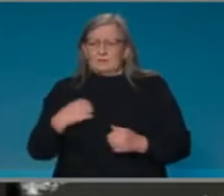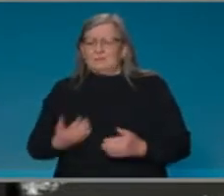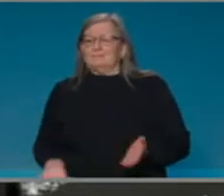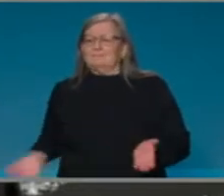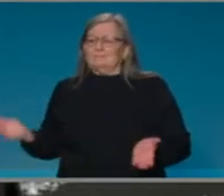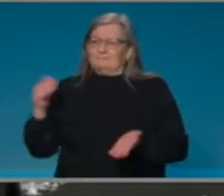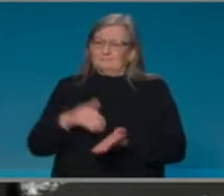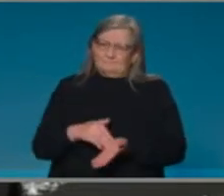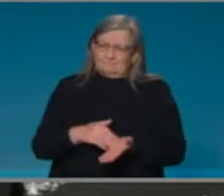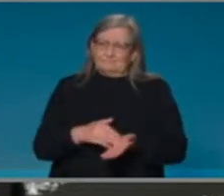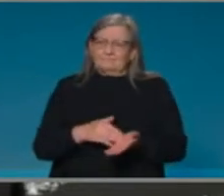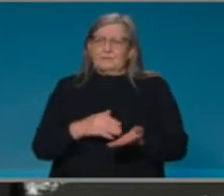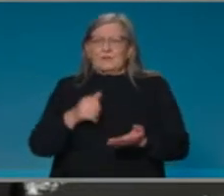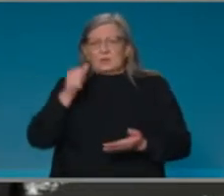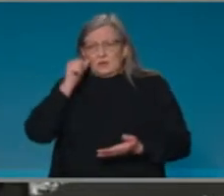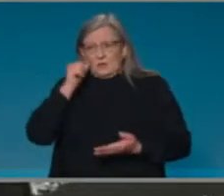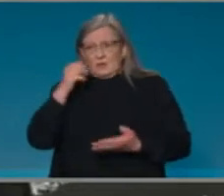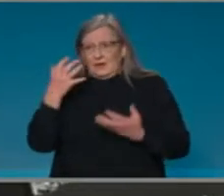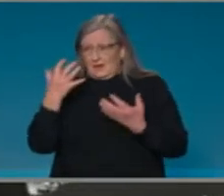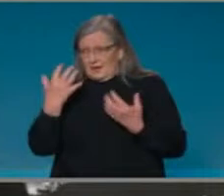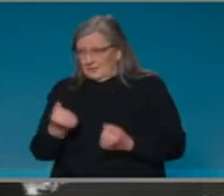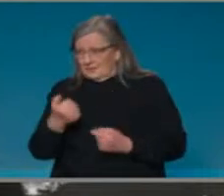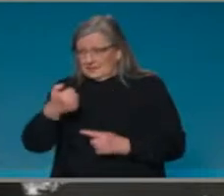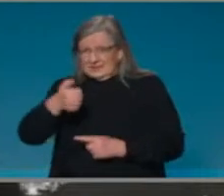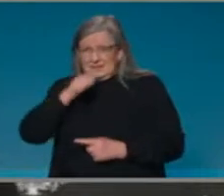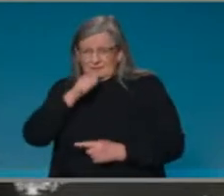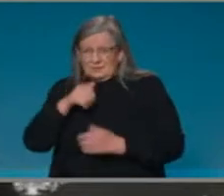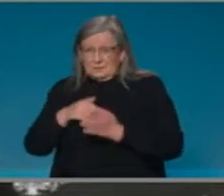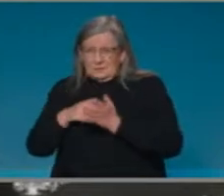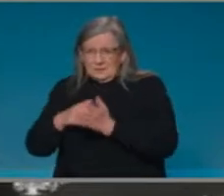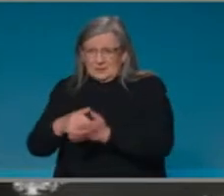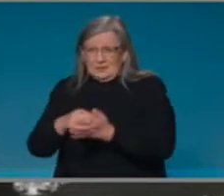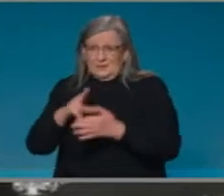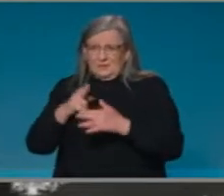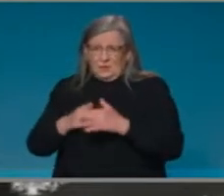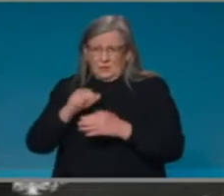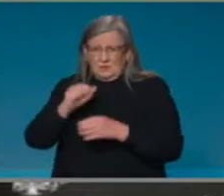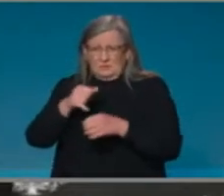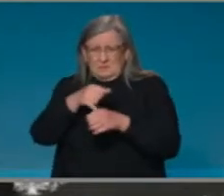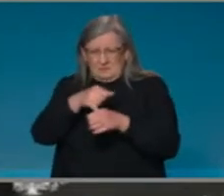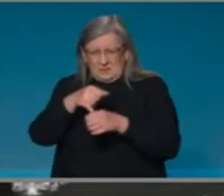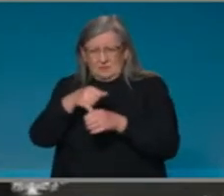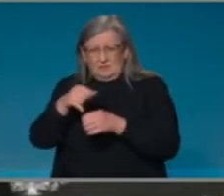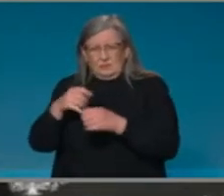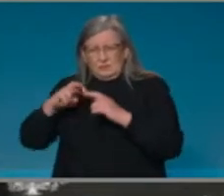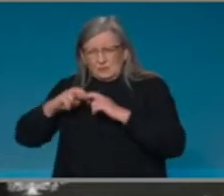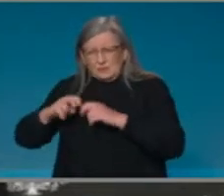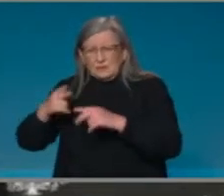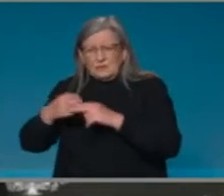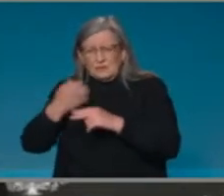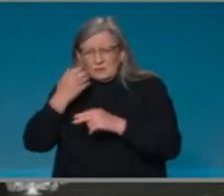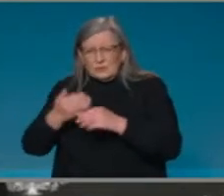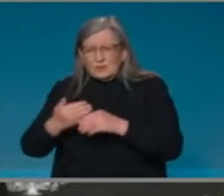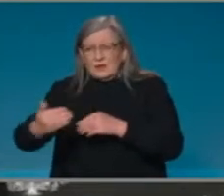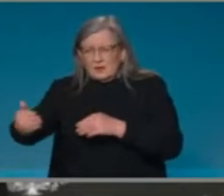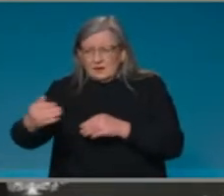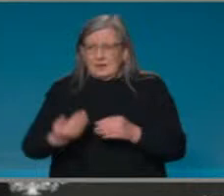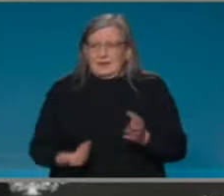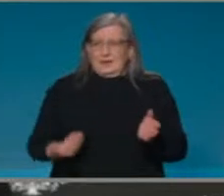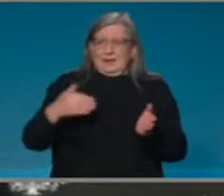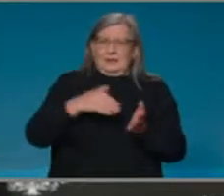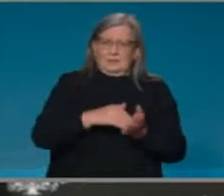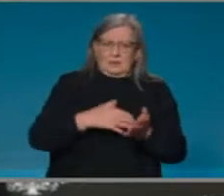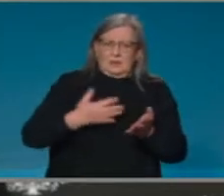$600 million a year for the Medical Research Future Fund, is to see research driving solutions